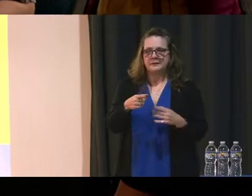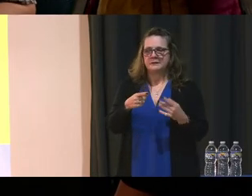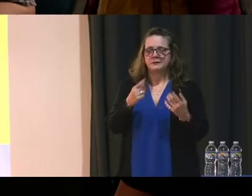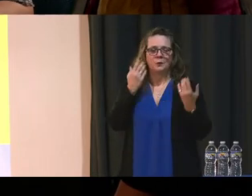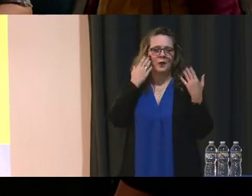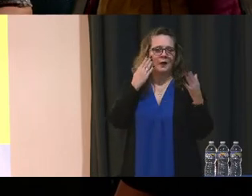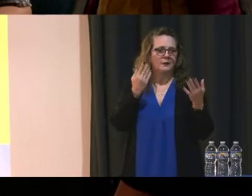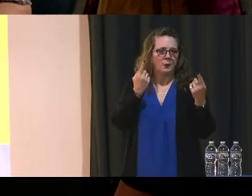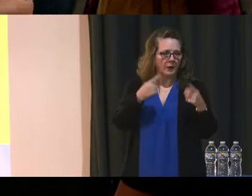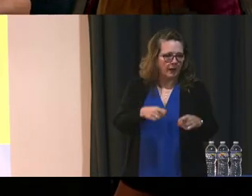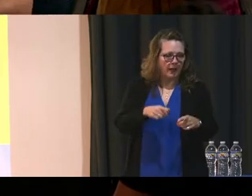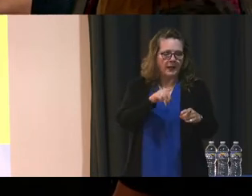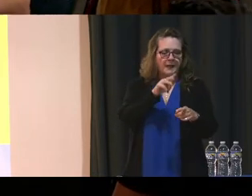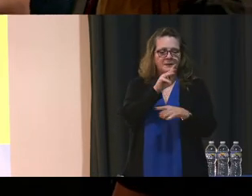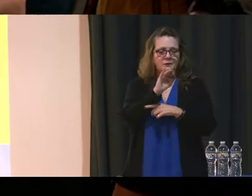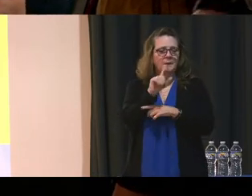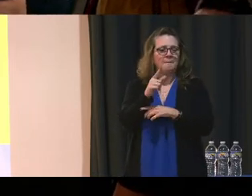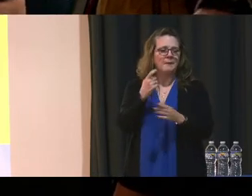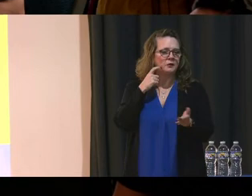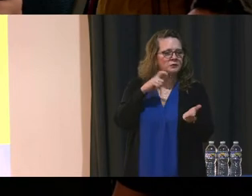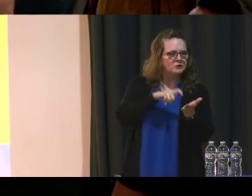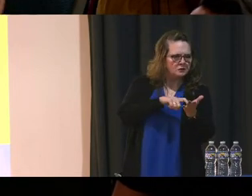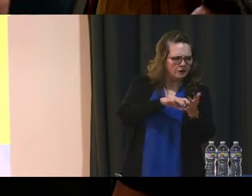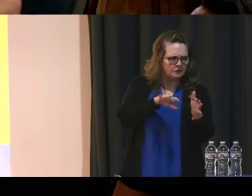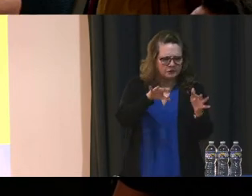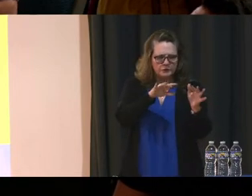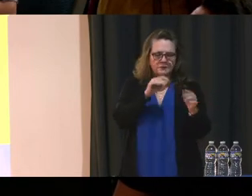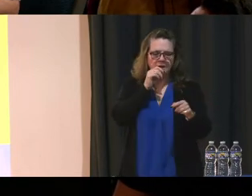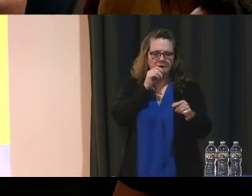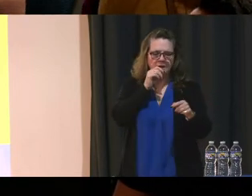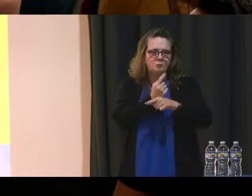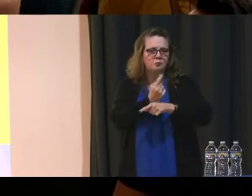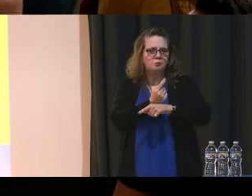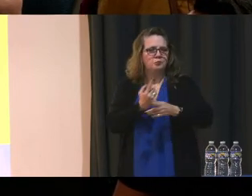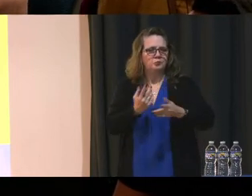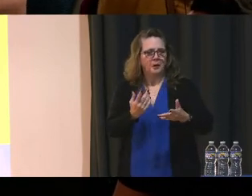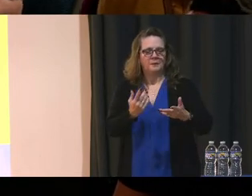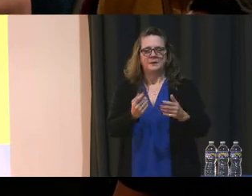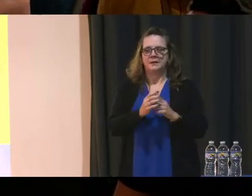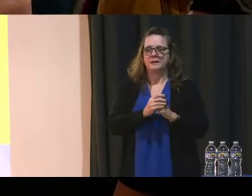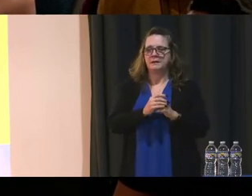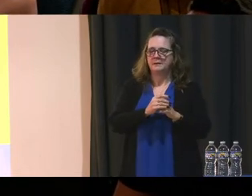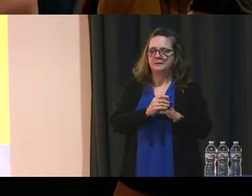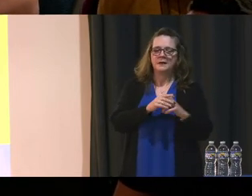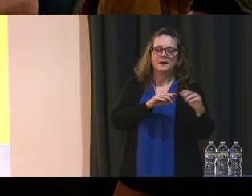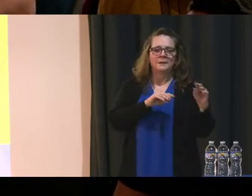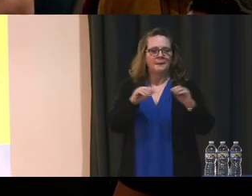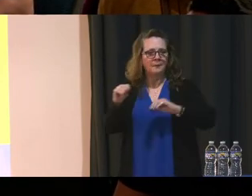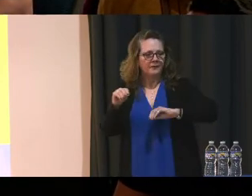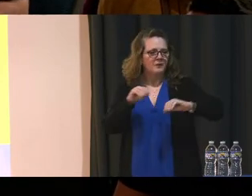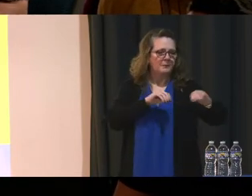the metal detectors for not detecting properly because they're continuously moving it in and out.